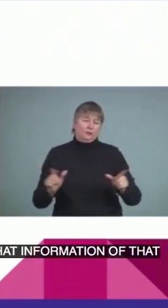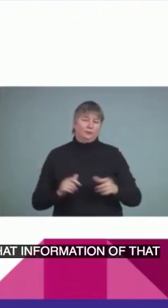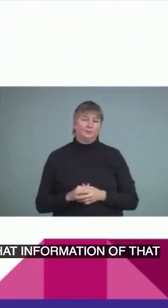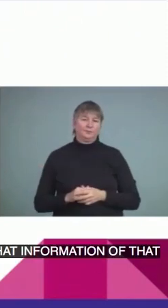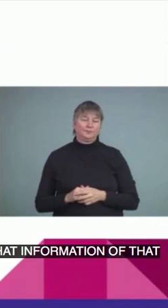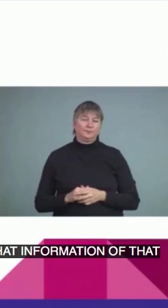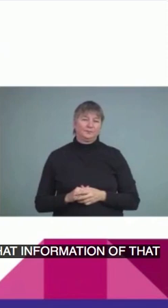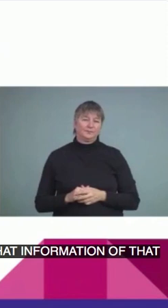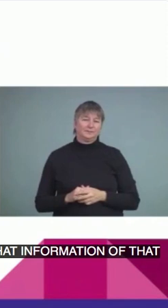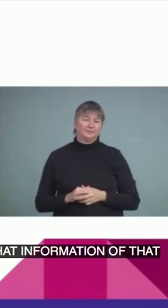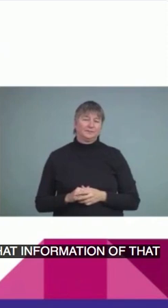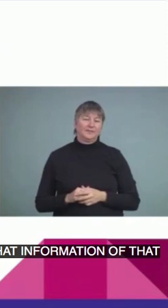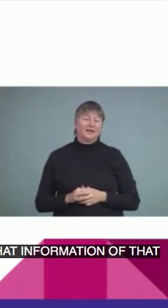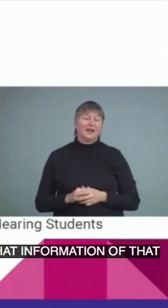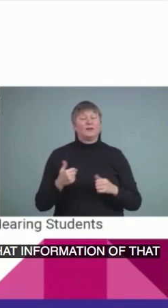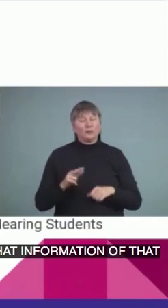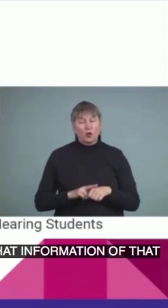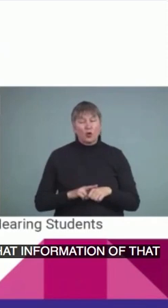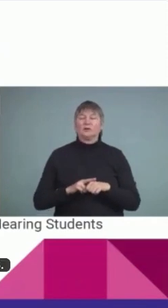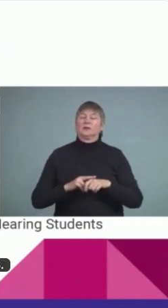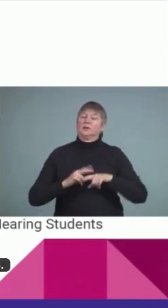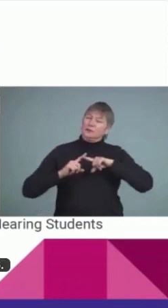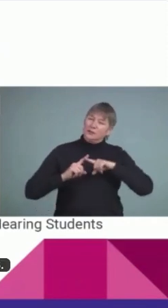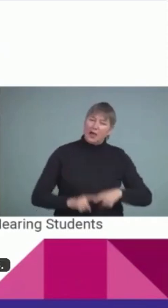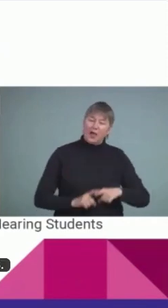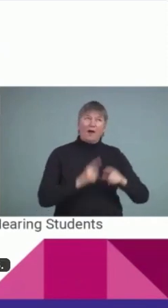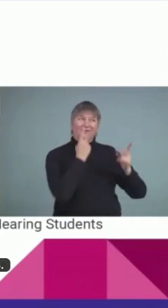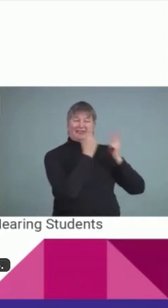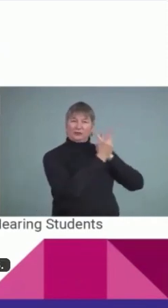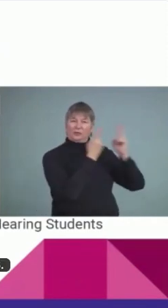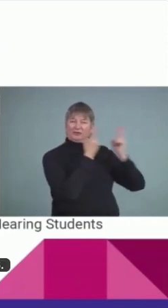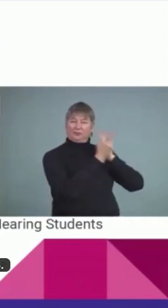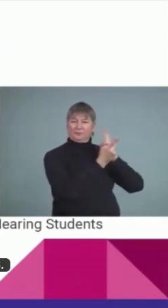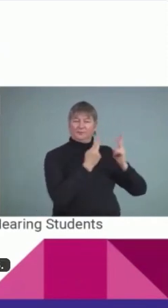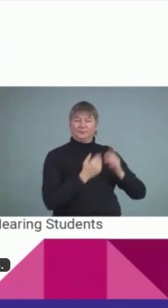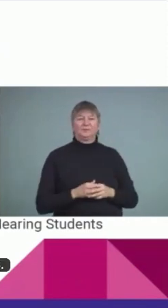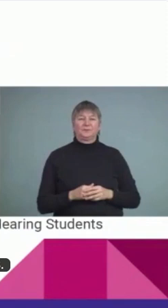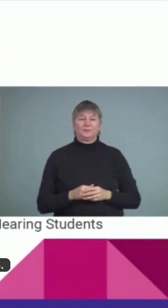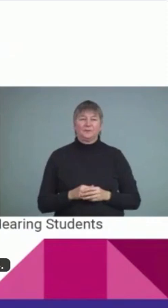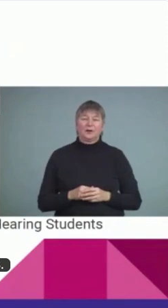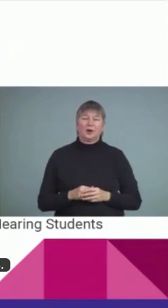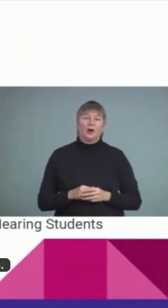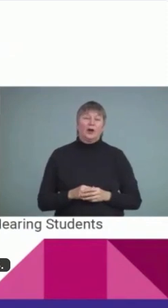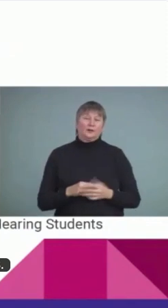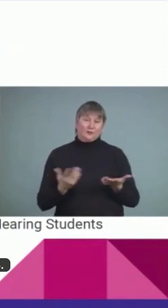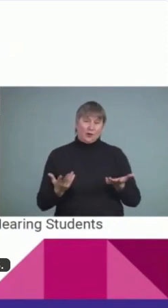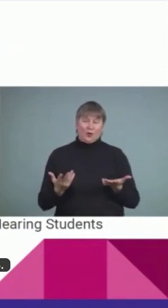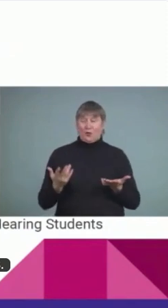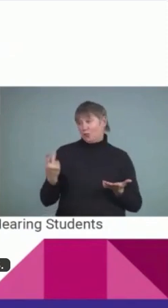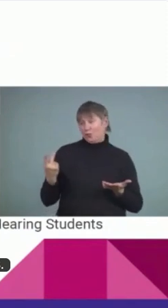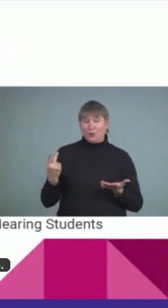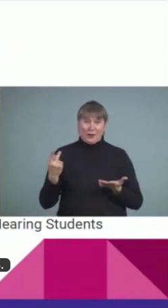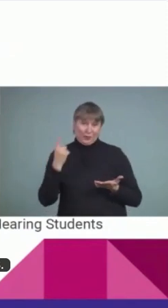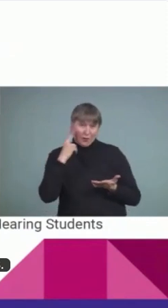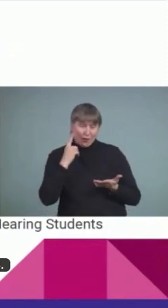heavy, heavy visuals. So, again, we thought as a strategy and a reason, it's again